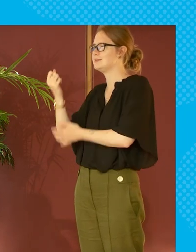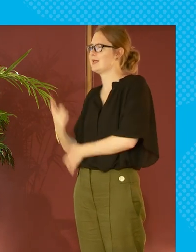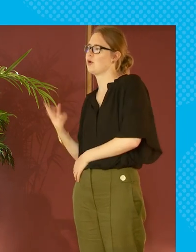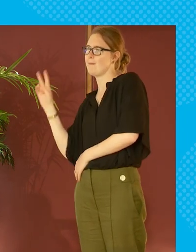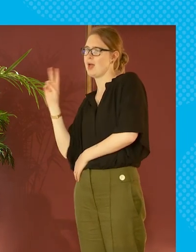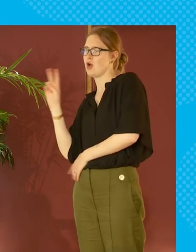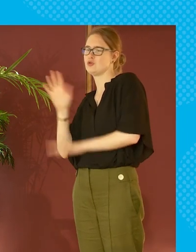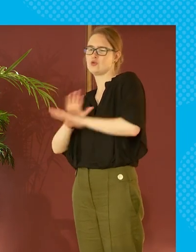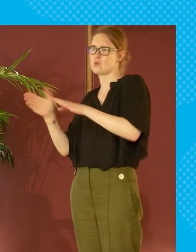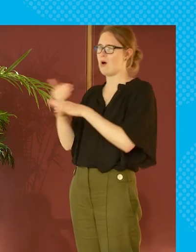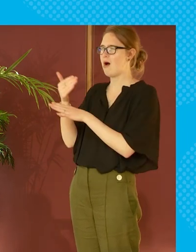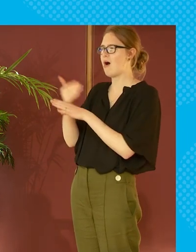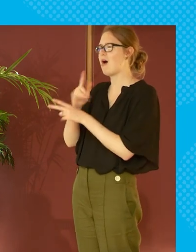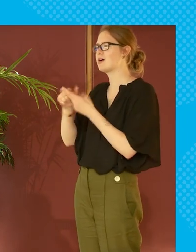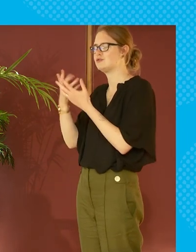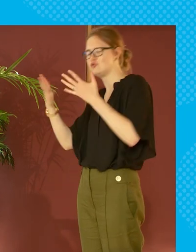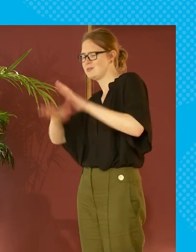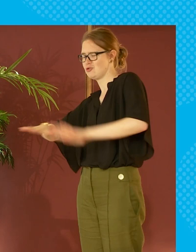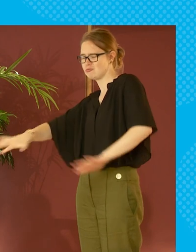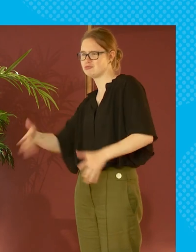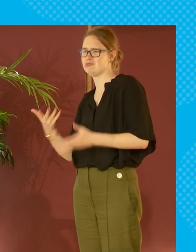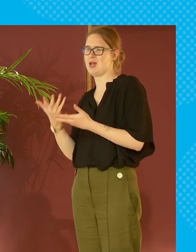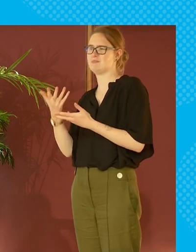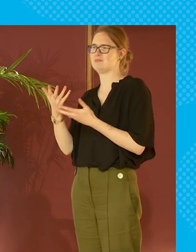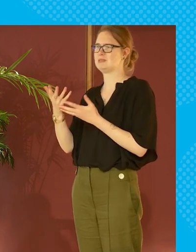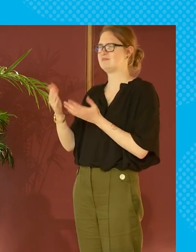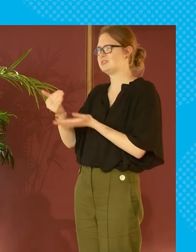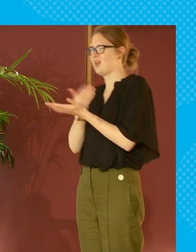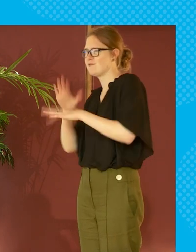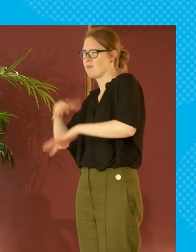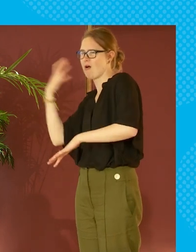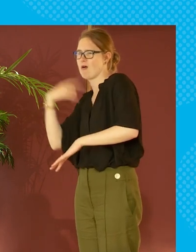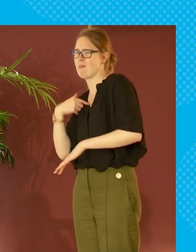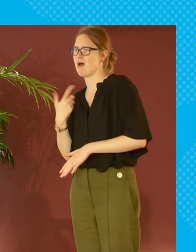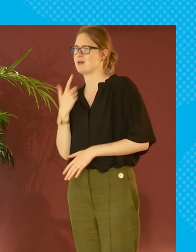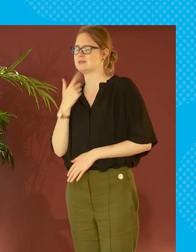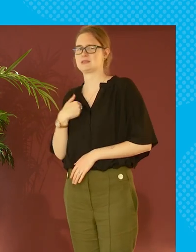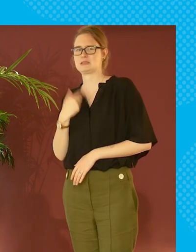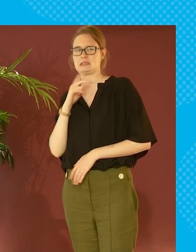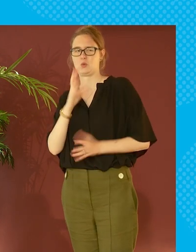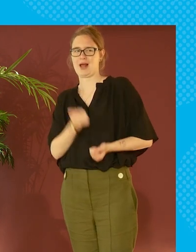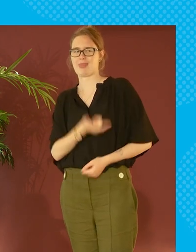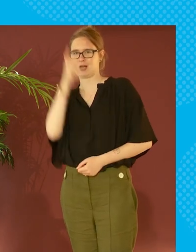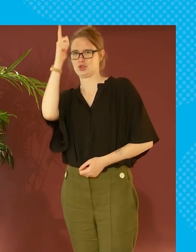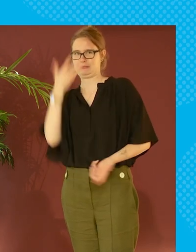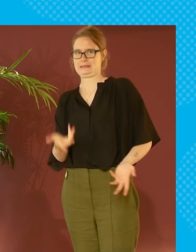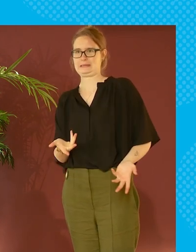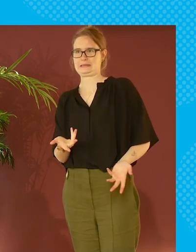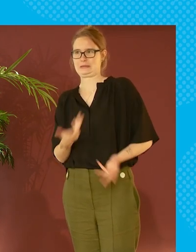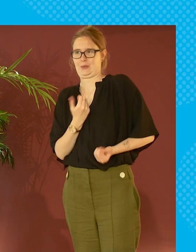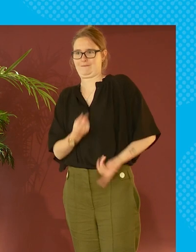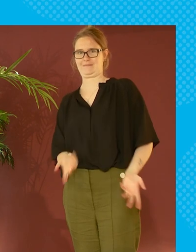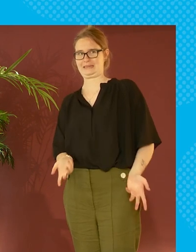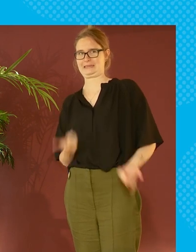parents don't work have too many children or scrounging off the state and she laughed and said yeah we don't have that in